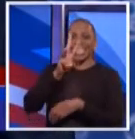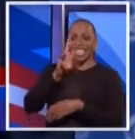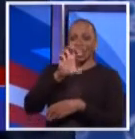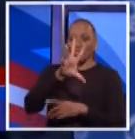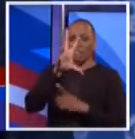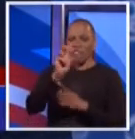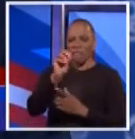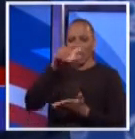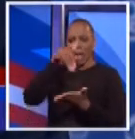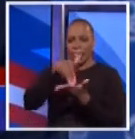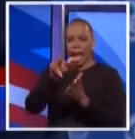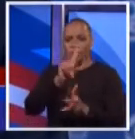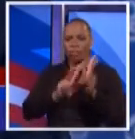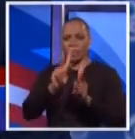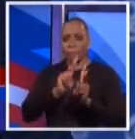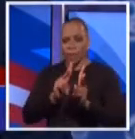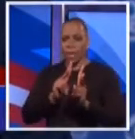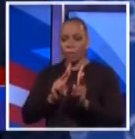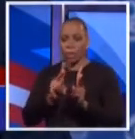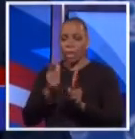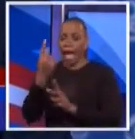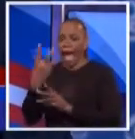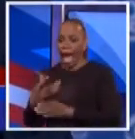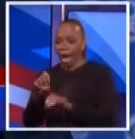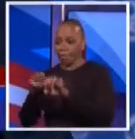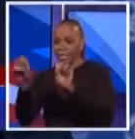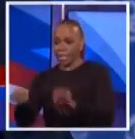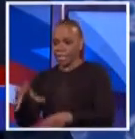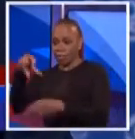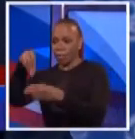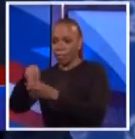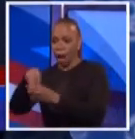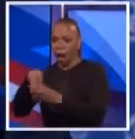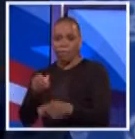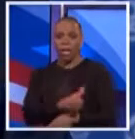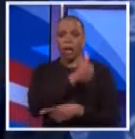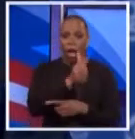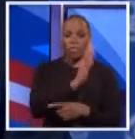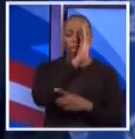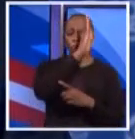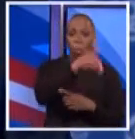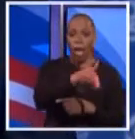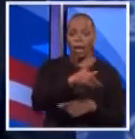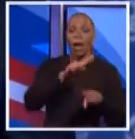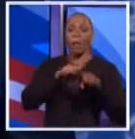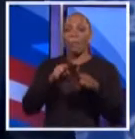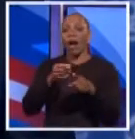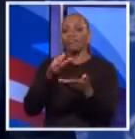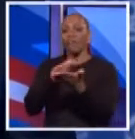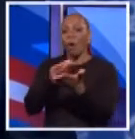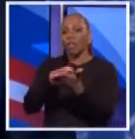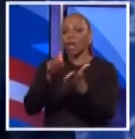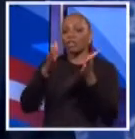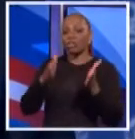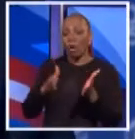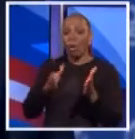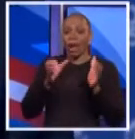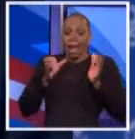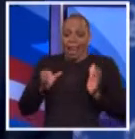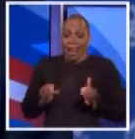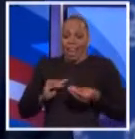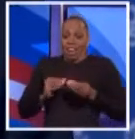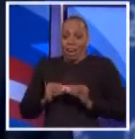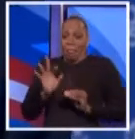half in the system and soon half will be. The fact that we can even ask a candidate for controller about being client number nine